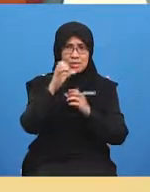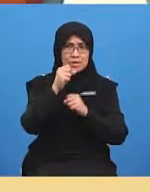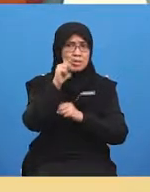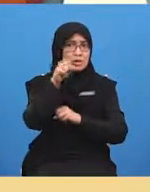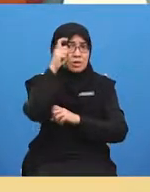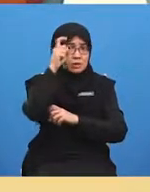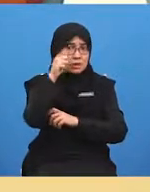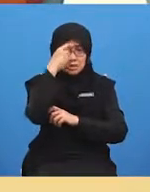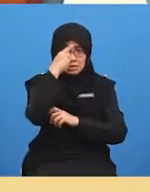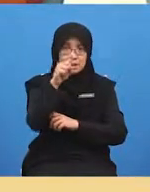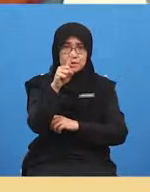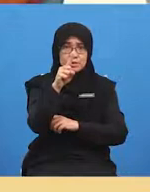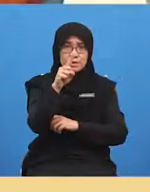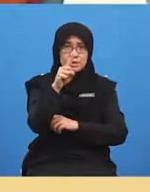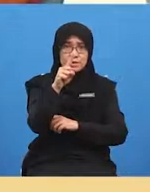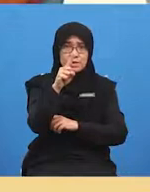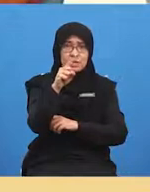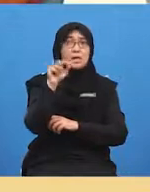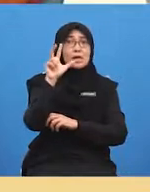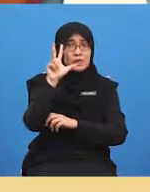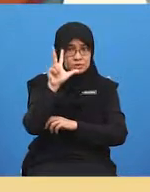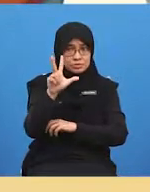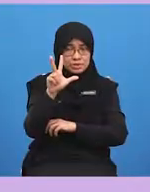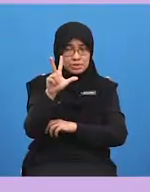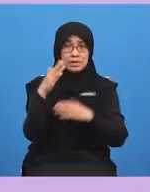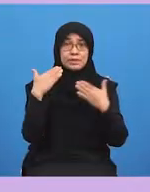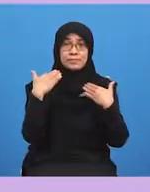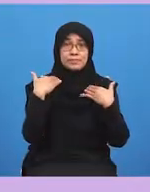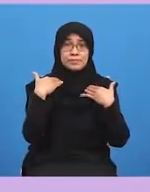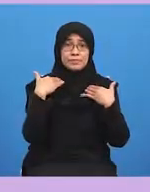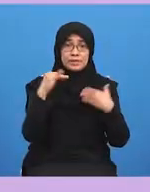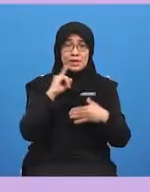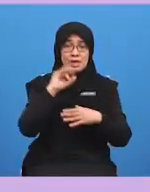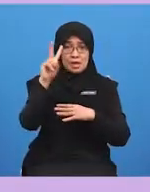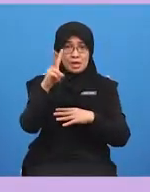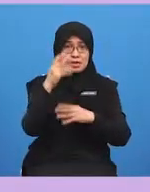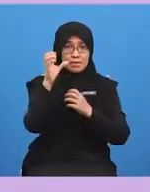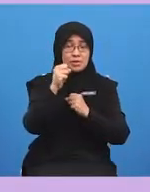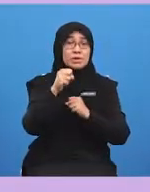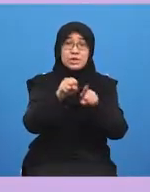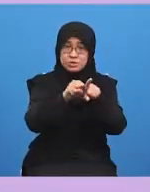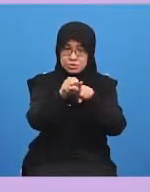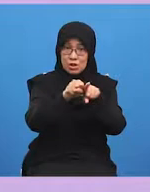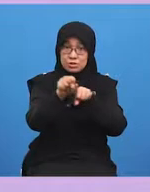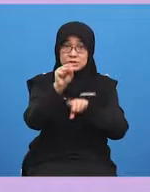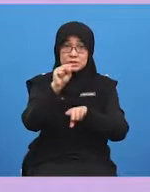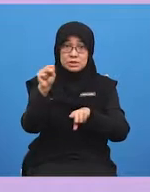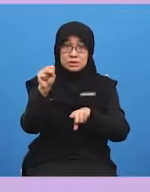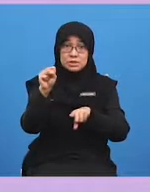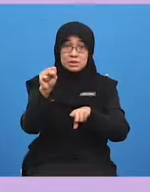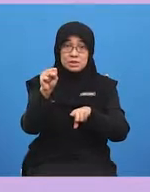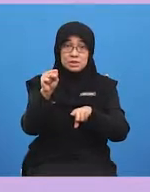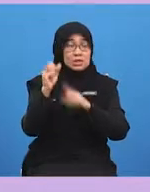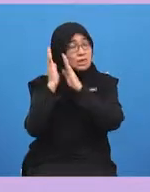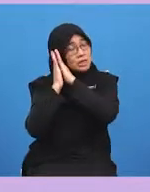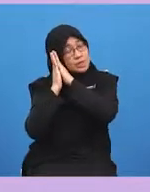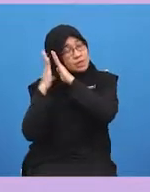asked for i remember three of them i've got our socks a pillow